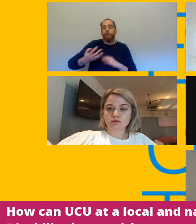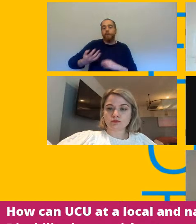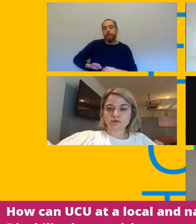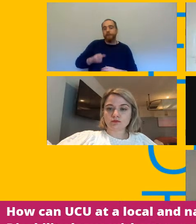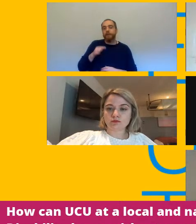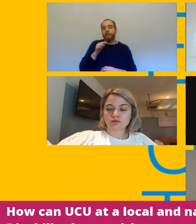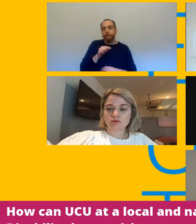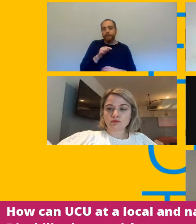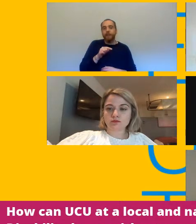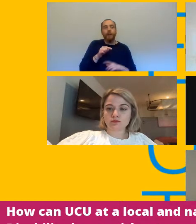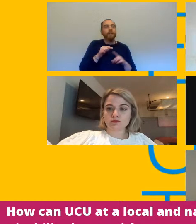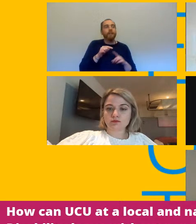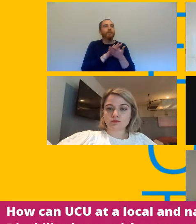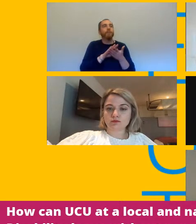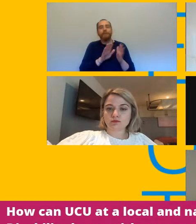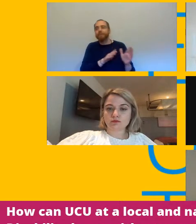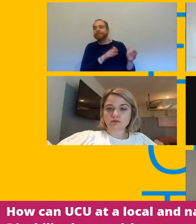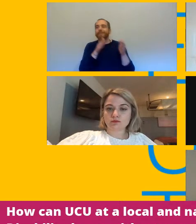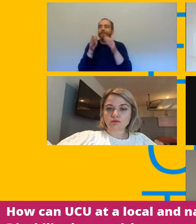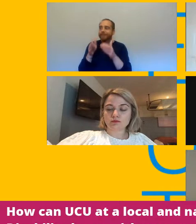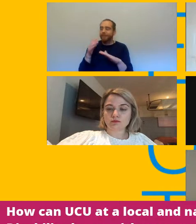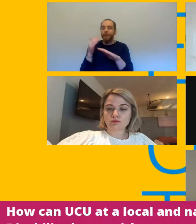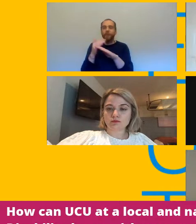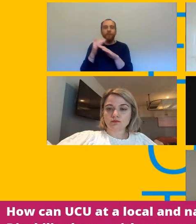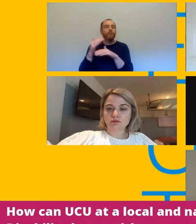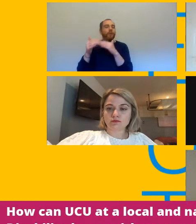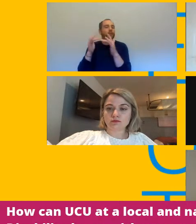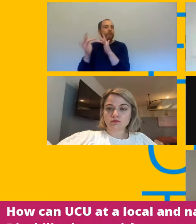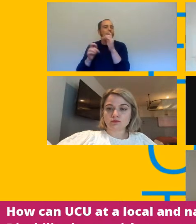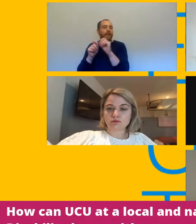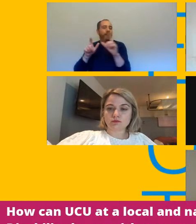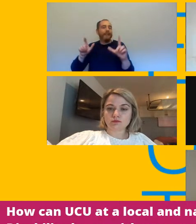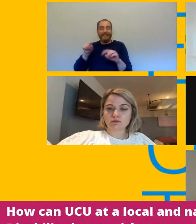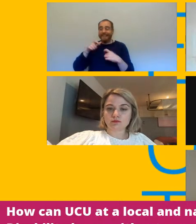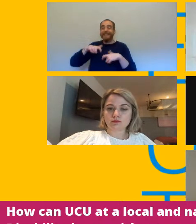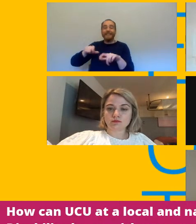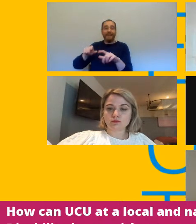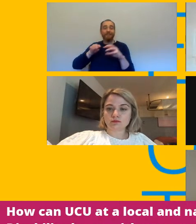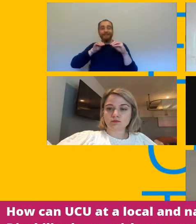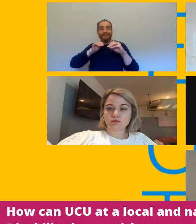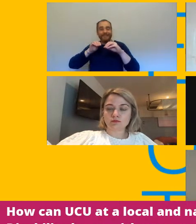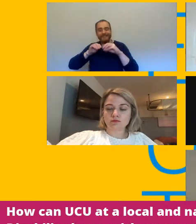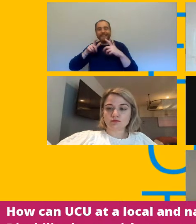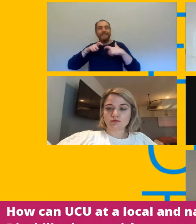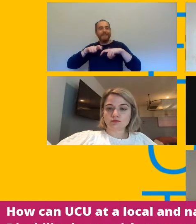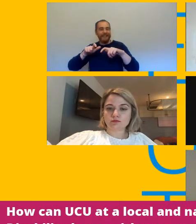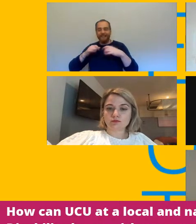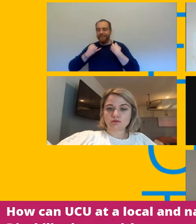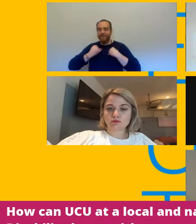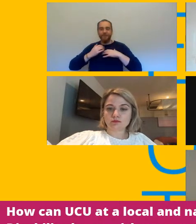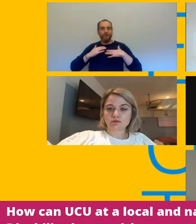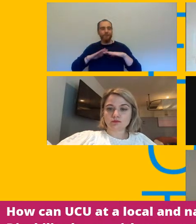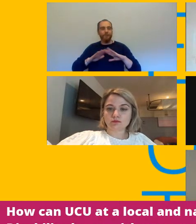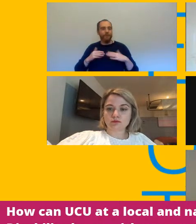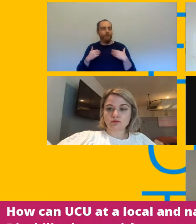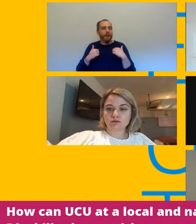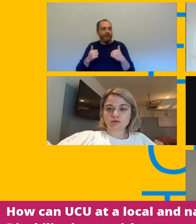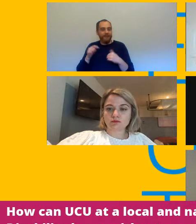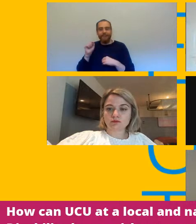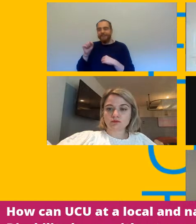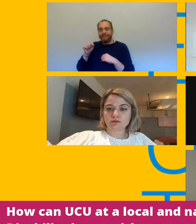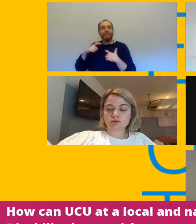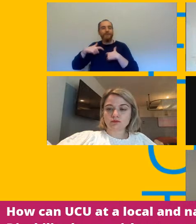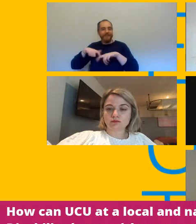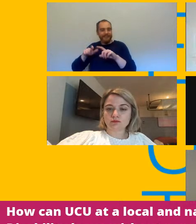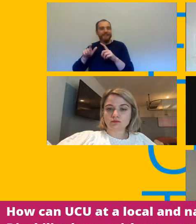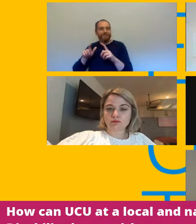while you're ill and that is obviously a risk that an employer's got to manage um i don't i don't know if anyone else wants to add any more